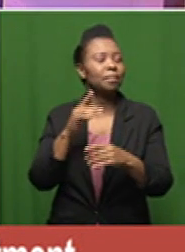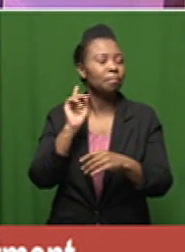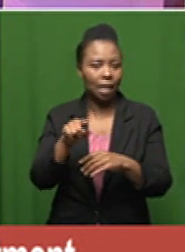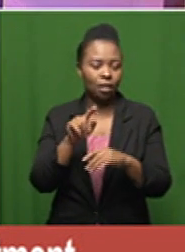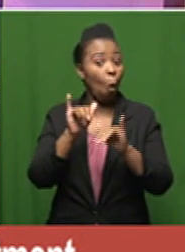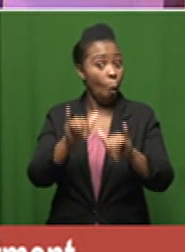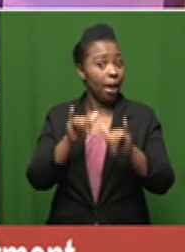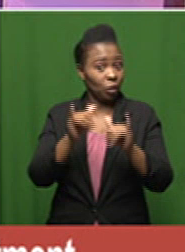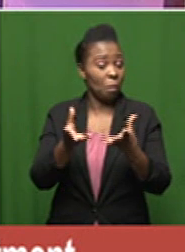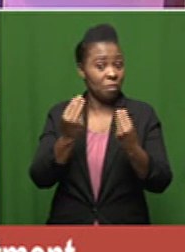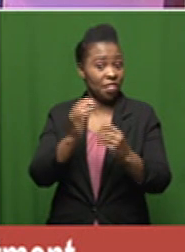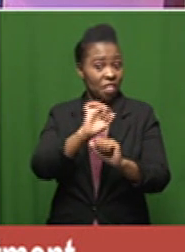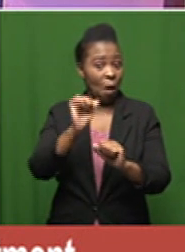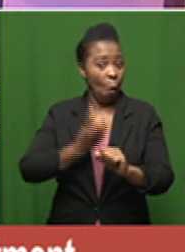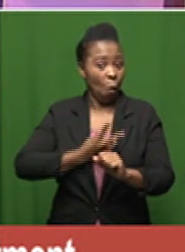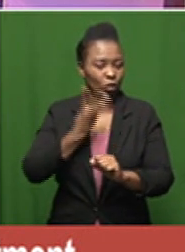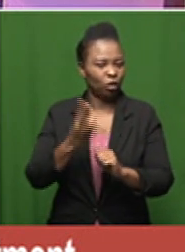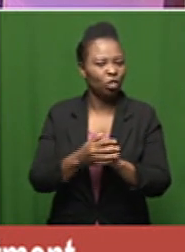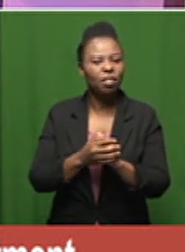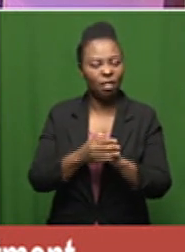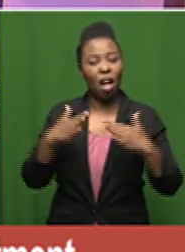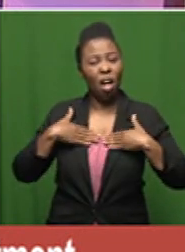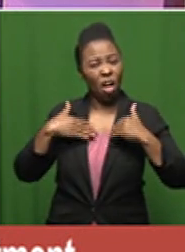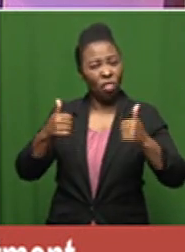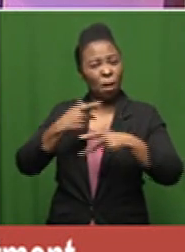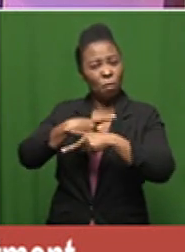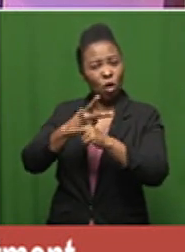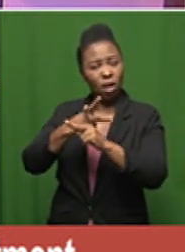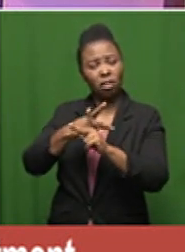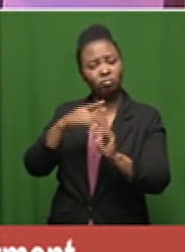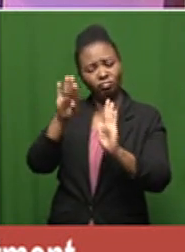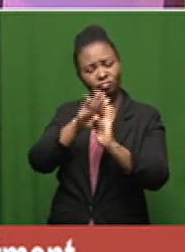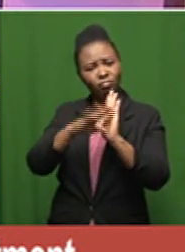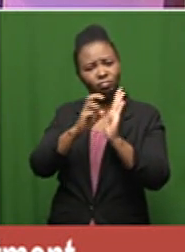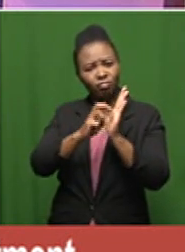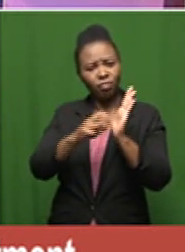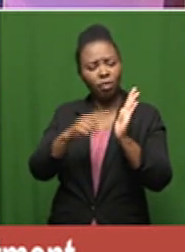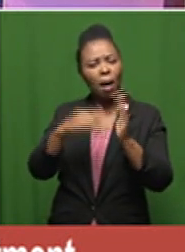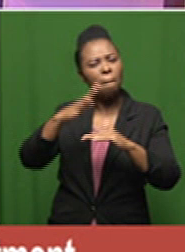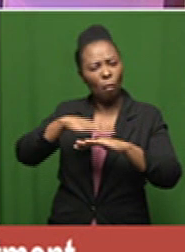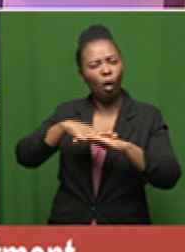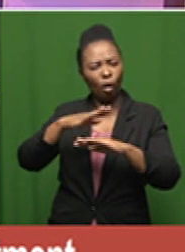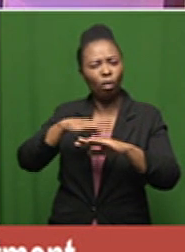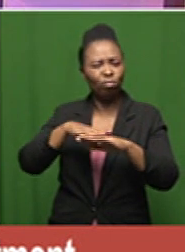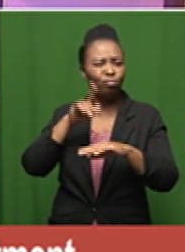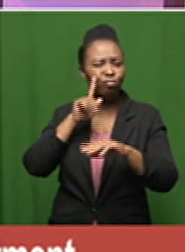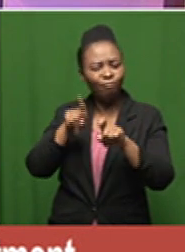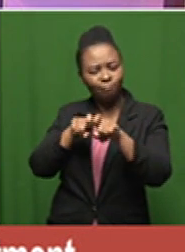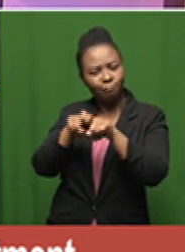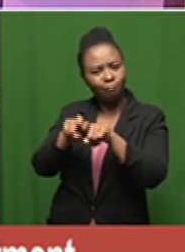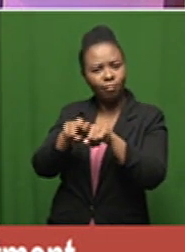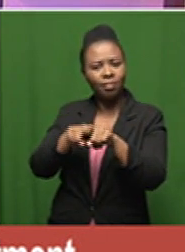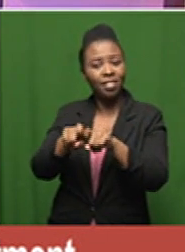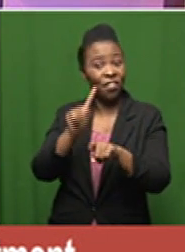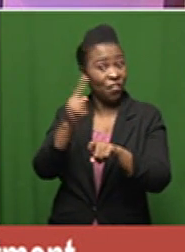get their wish the south african health products regulatory authority says that more clinical trials must be conducted